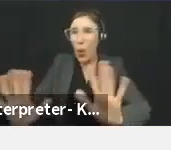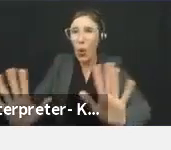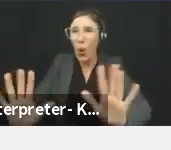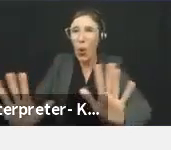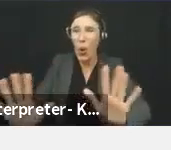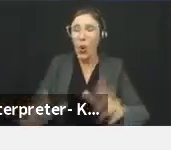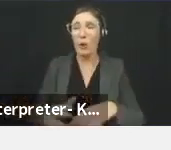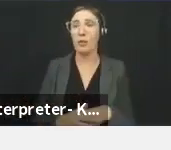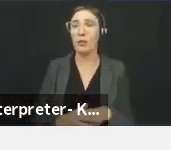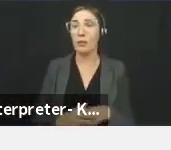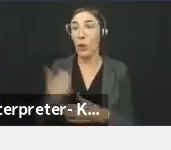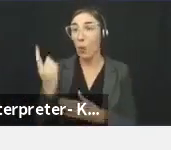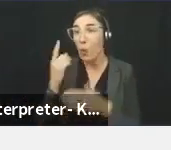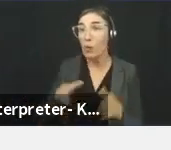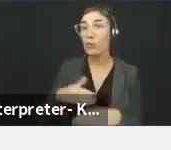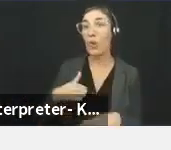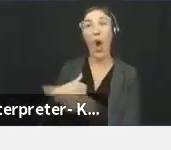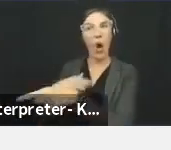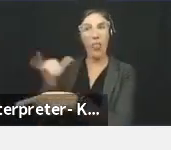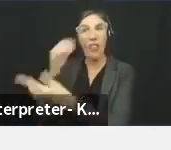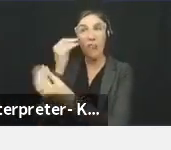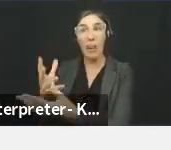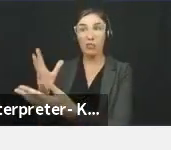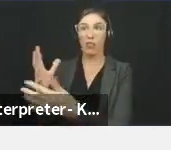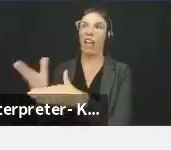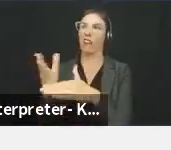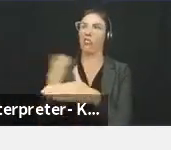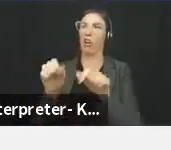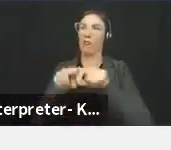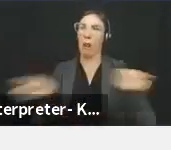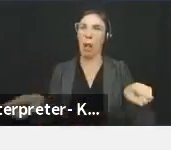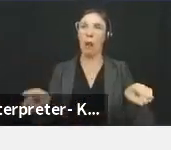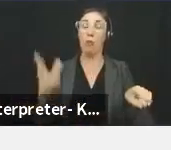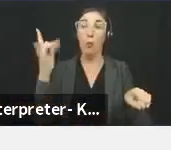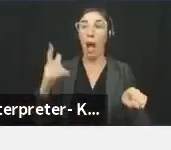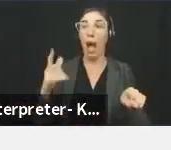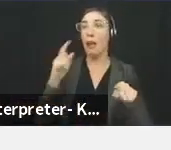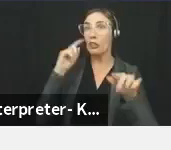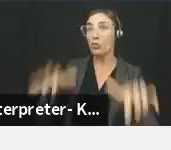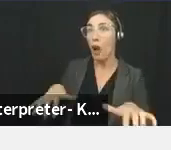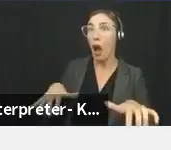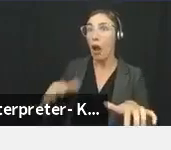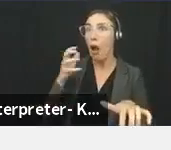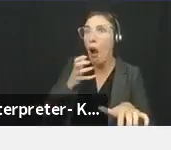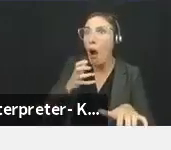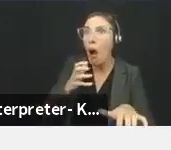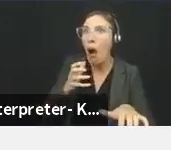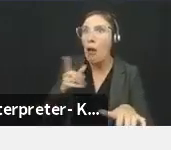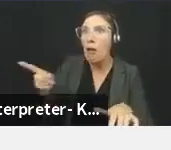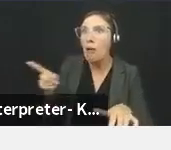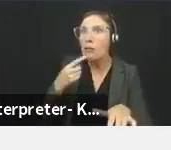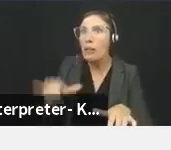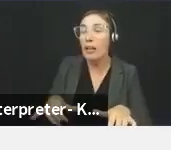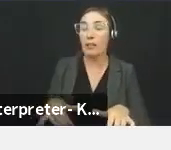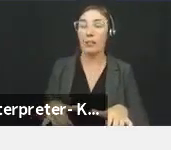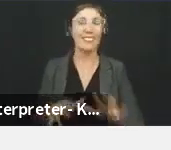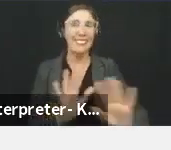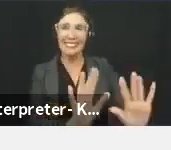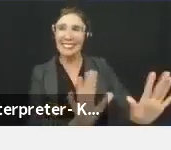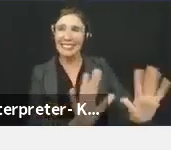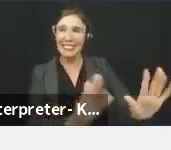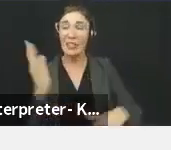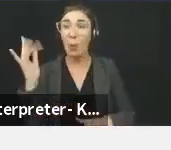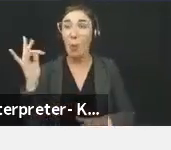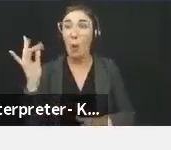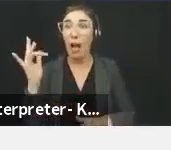and awe effect. But that's really harmful for multiple reasons. One, the imagery can be